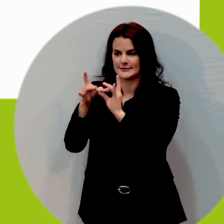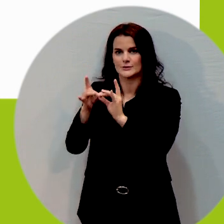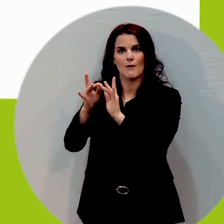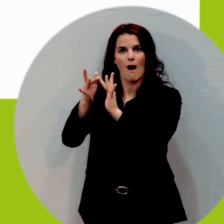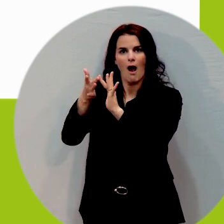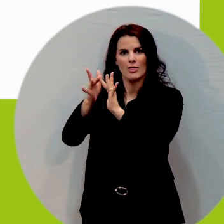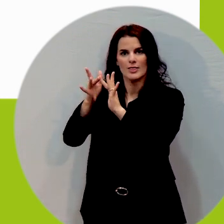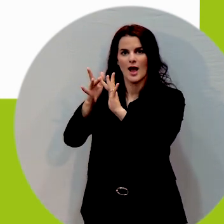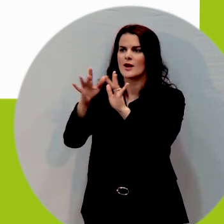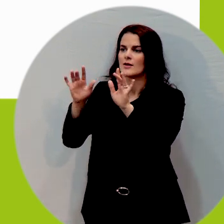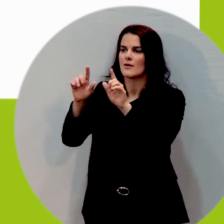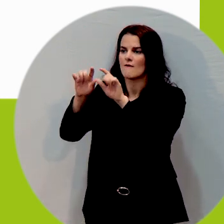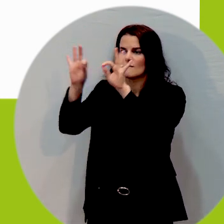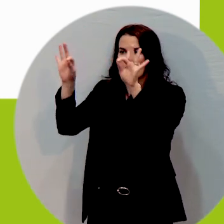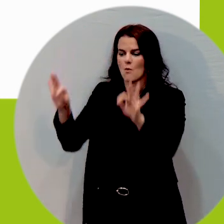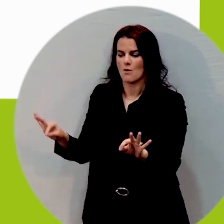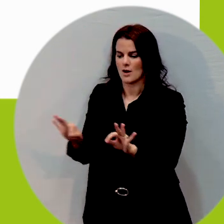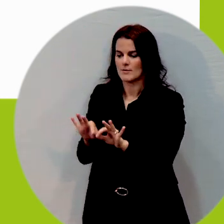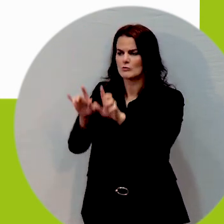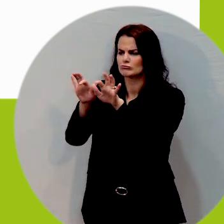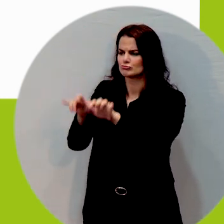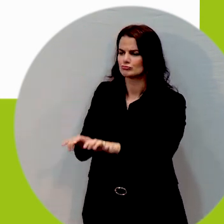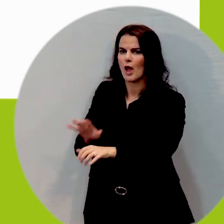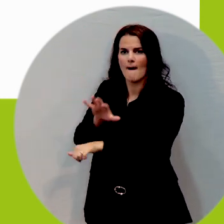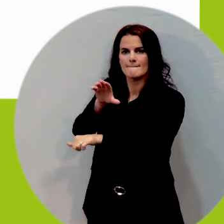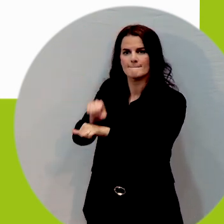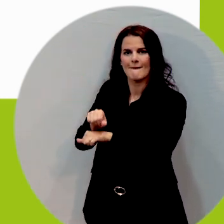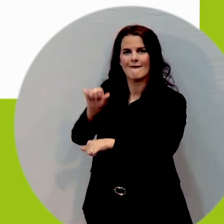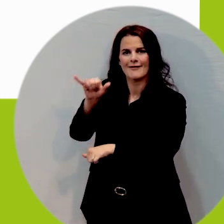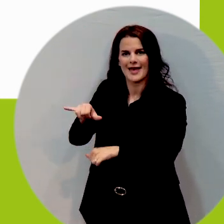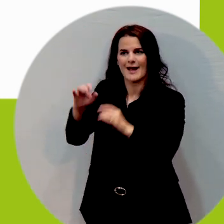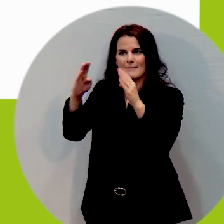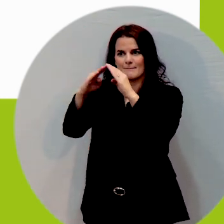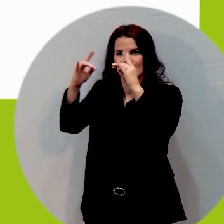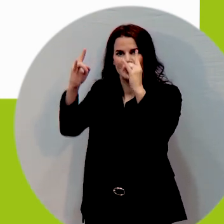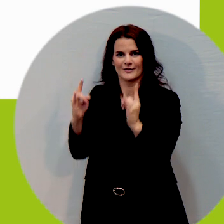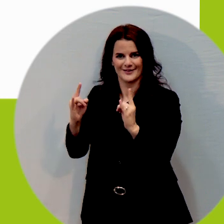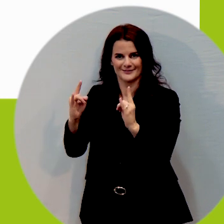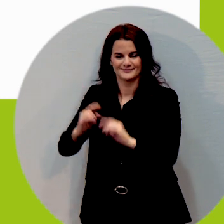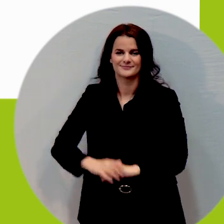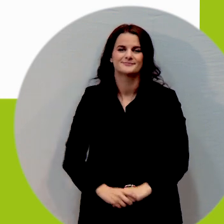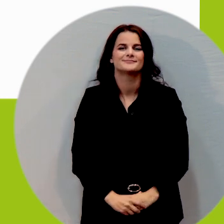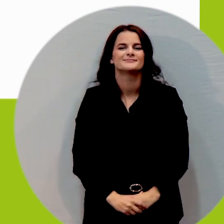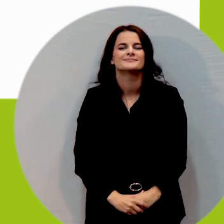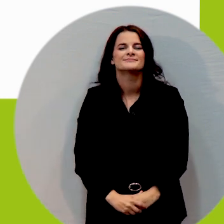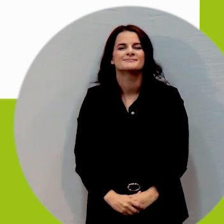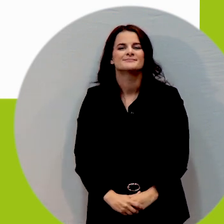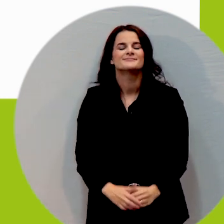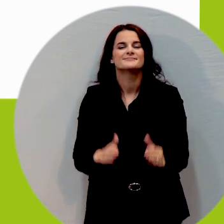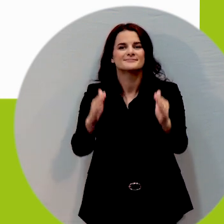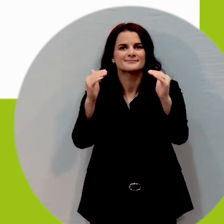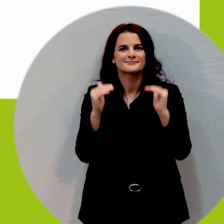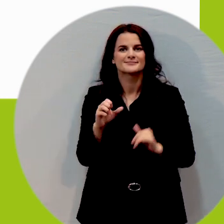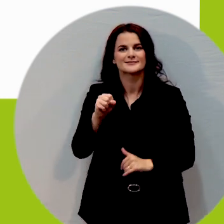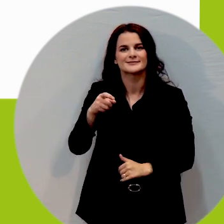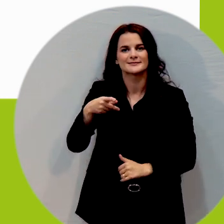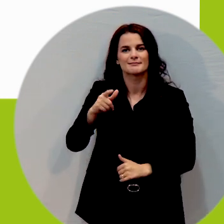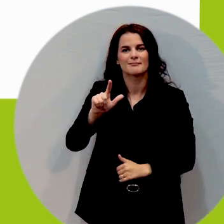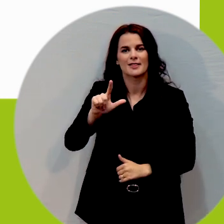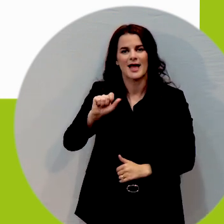splash park so here celebration park we've got a fantastic splash park